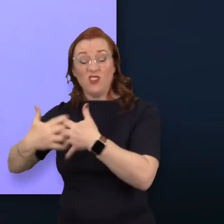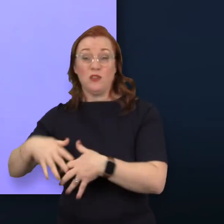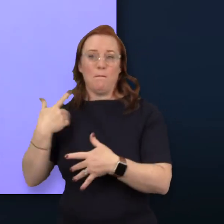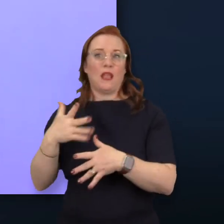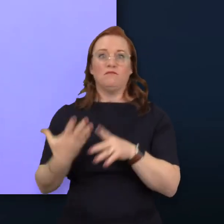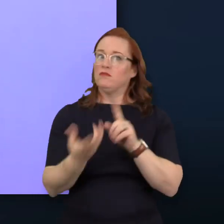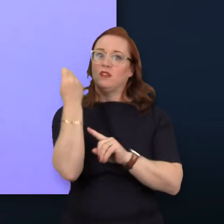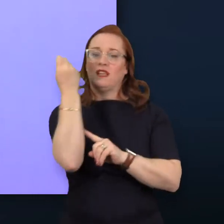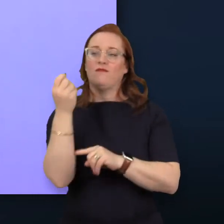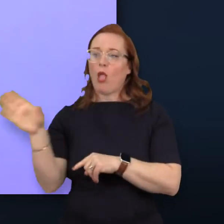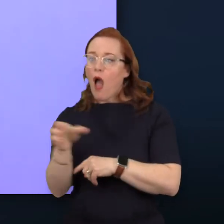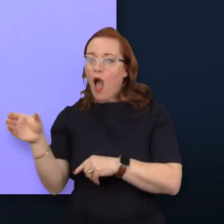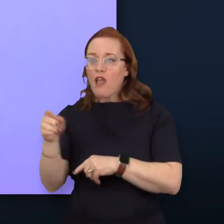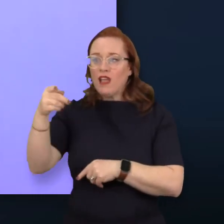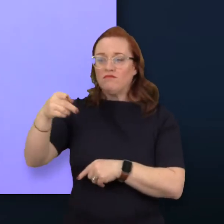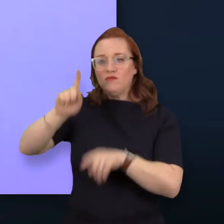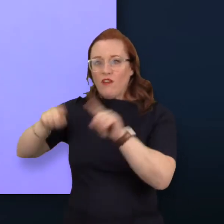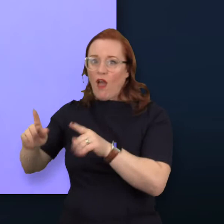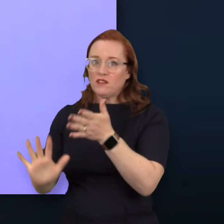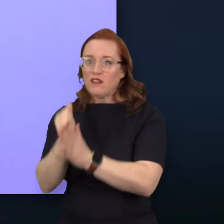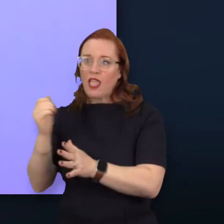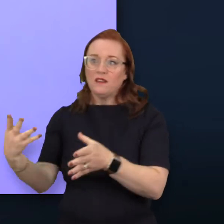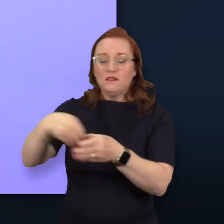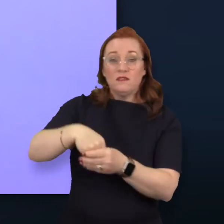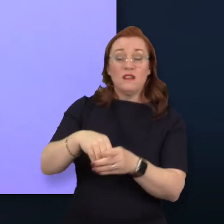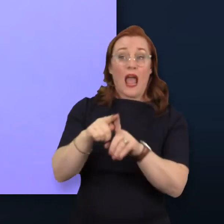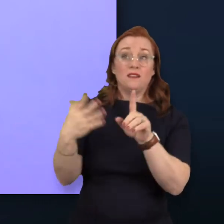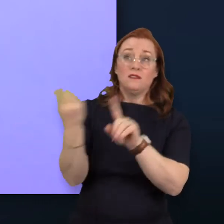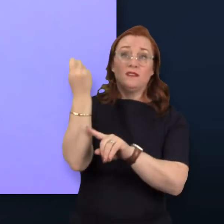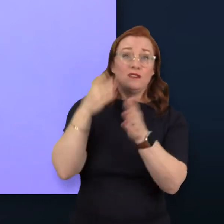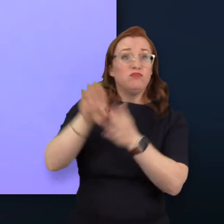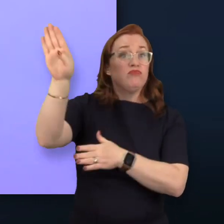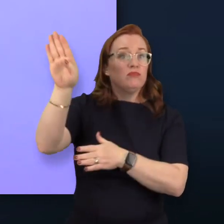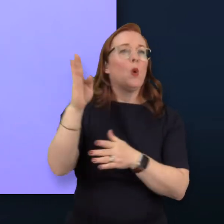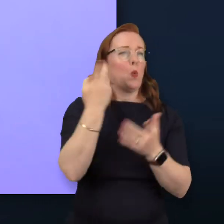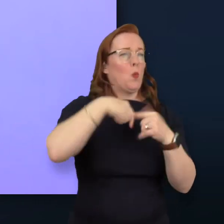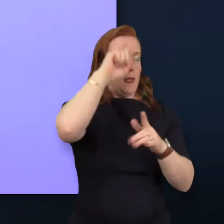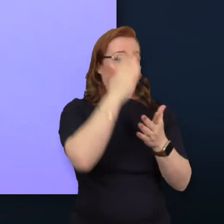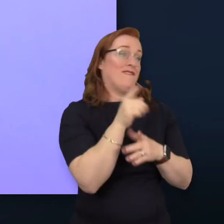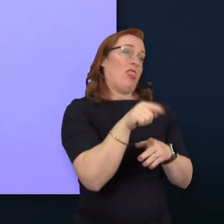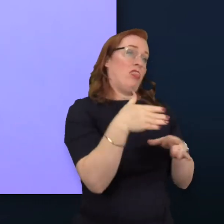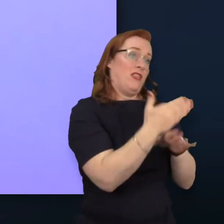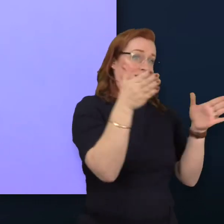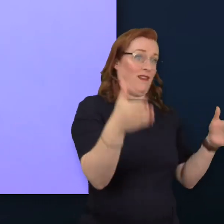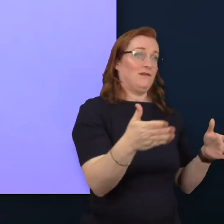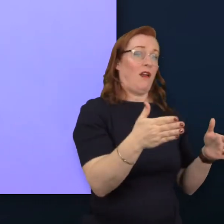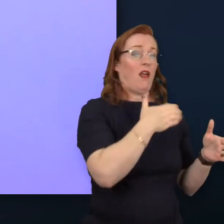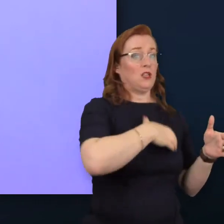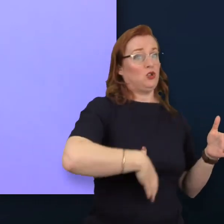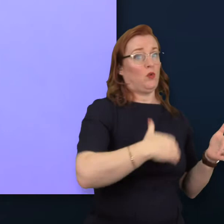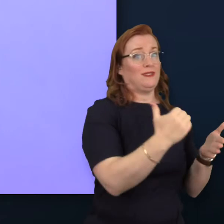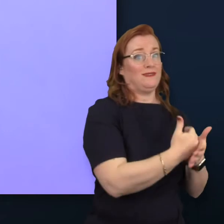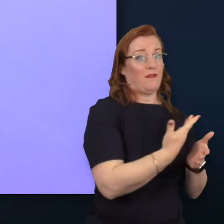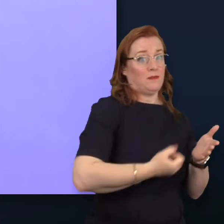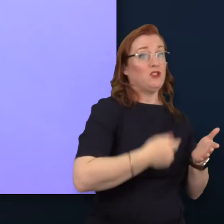and achieving great success with them. We believe that our sector can be successful also. Indeed,